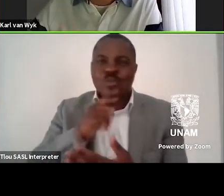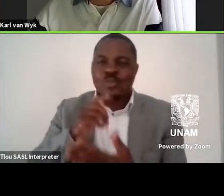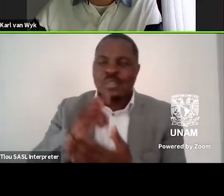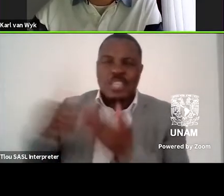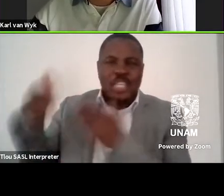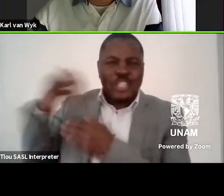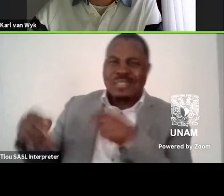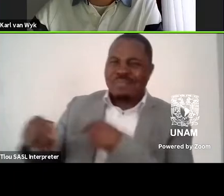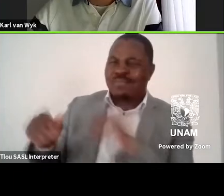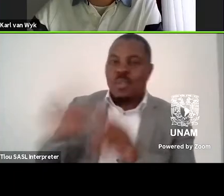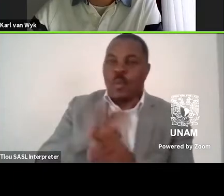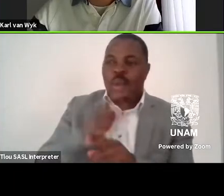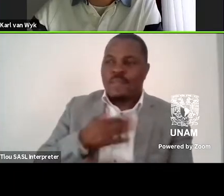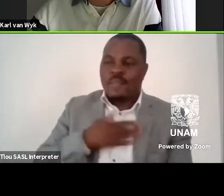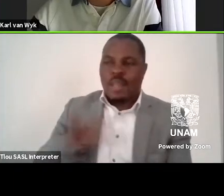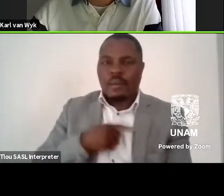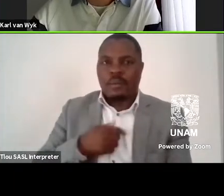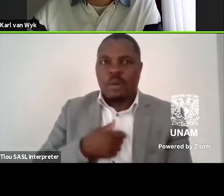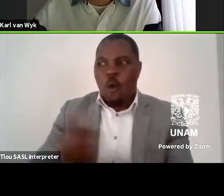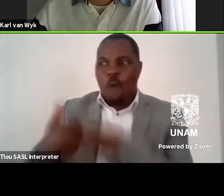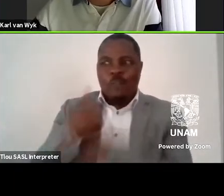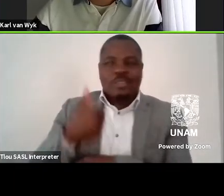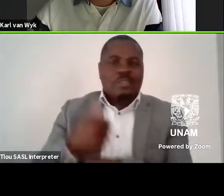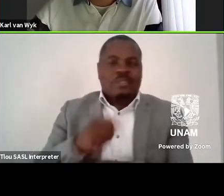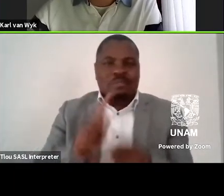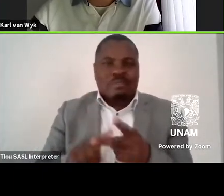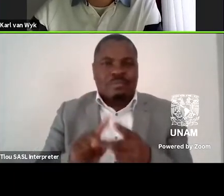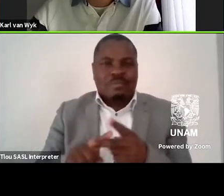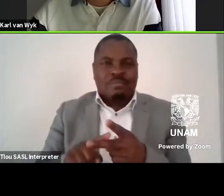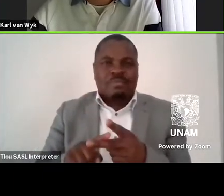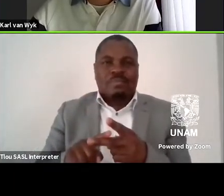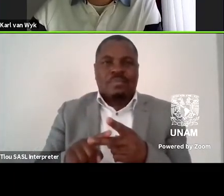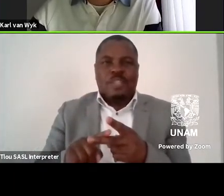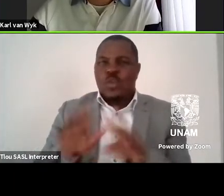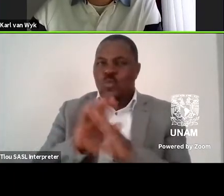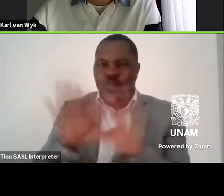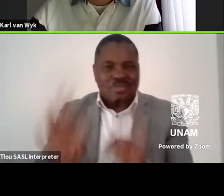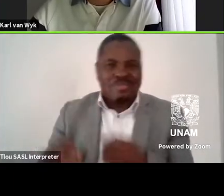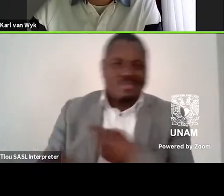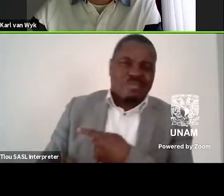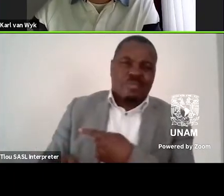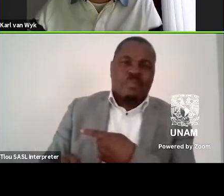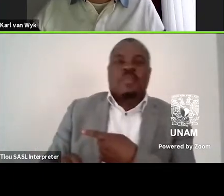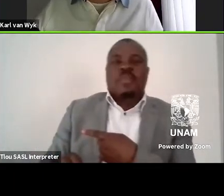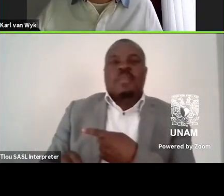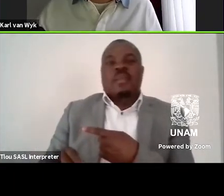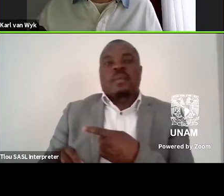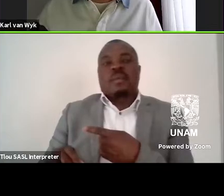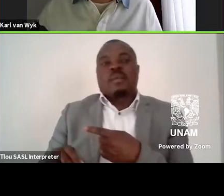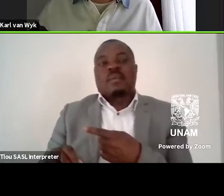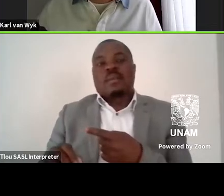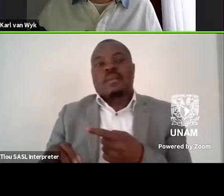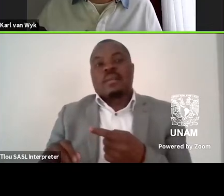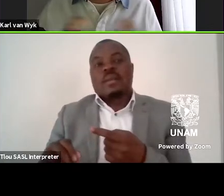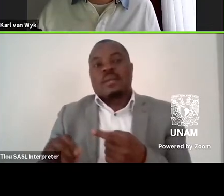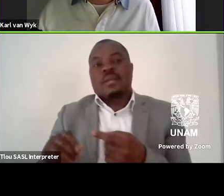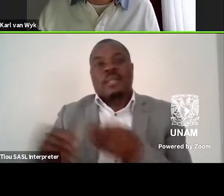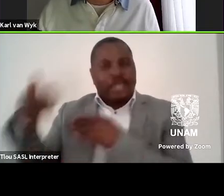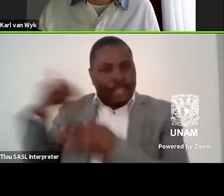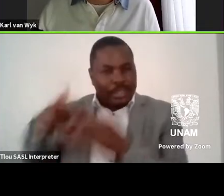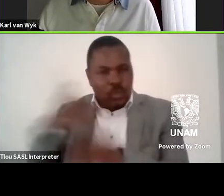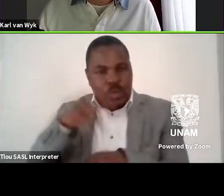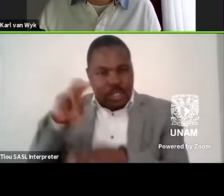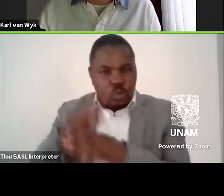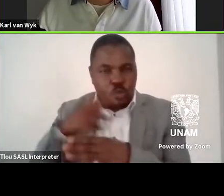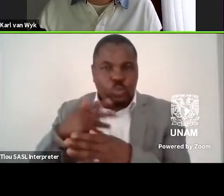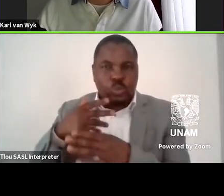offensive, seeing it as far too radical, perhaps even seeing it as inaccurate, that history should be kept as this sort of hermetically